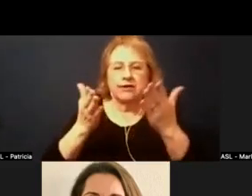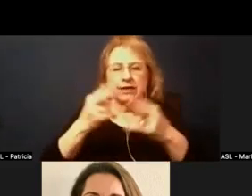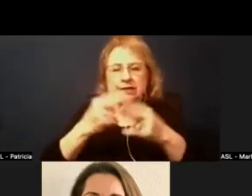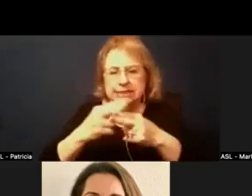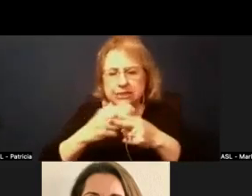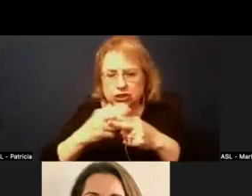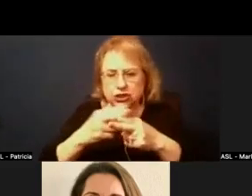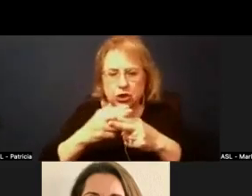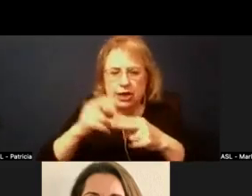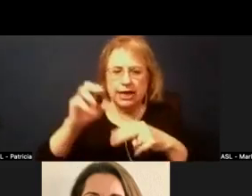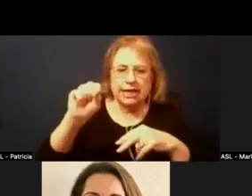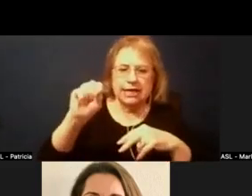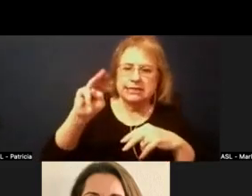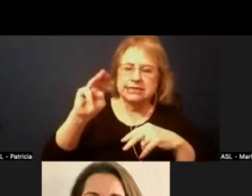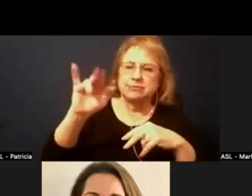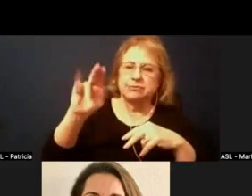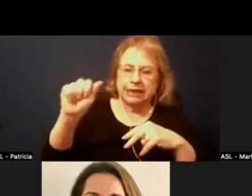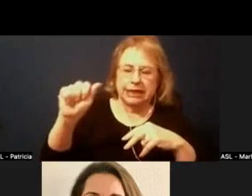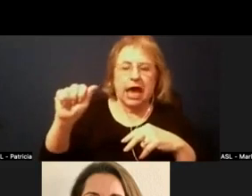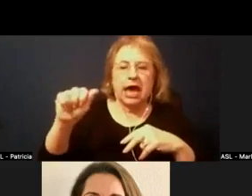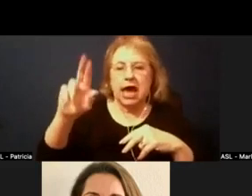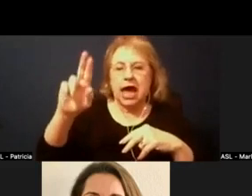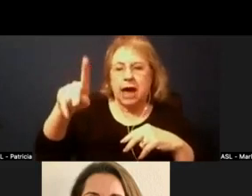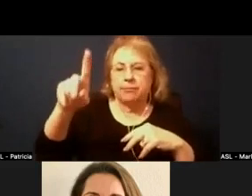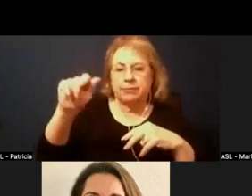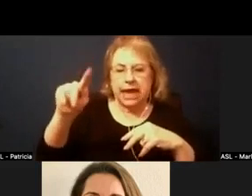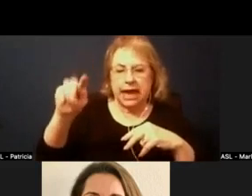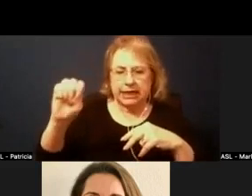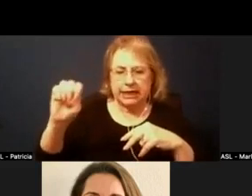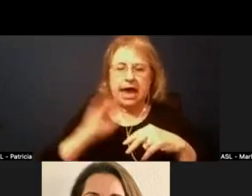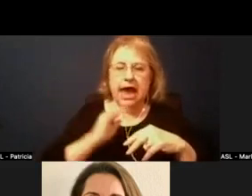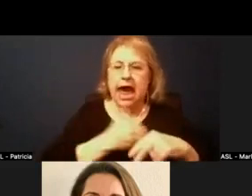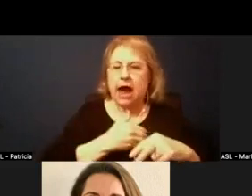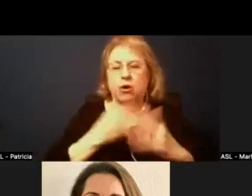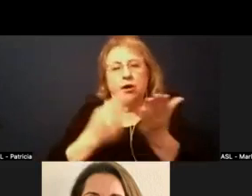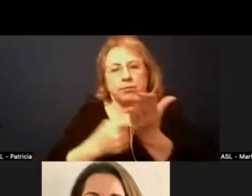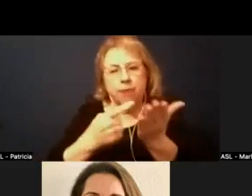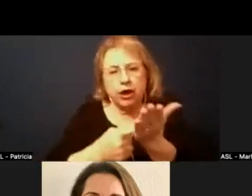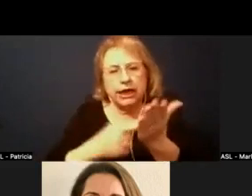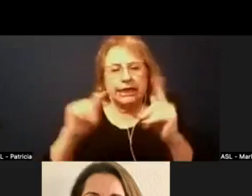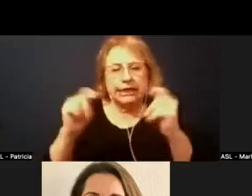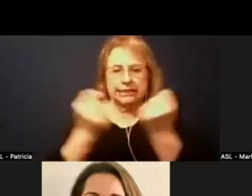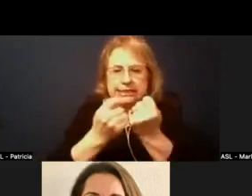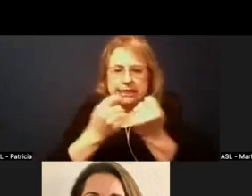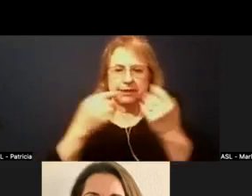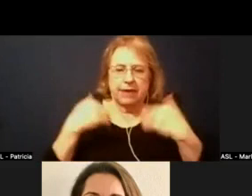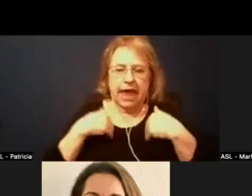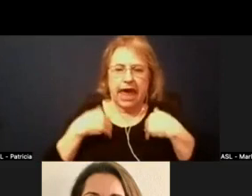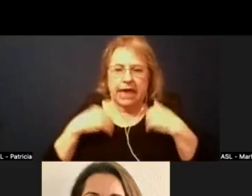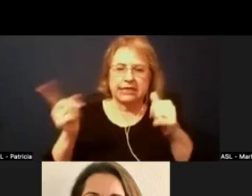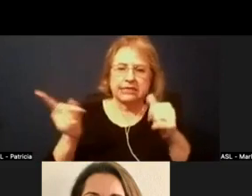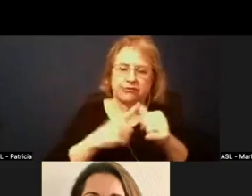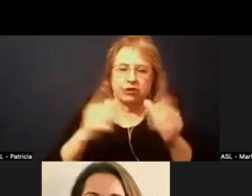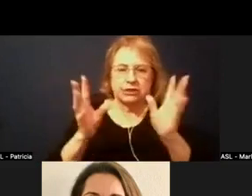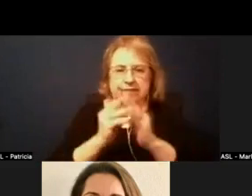report. So first thing to report is our bargaining team had its first session